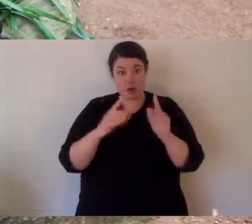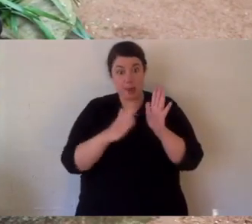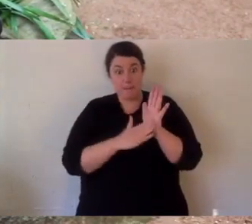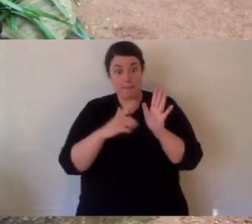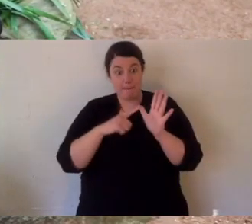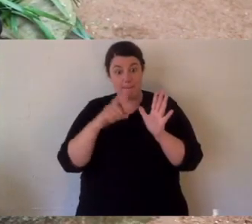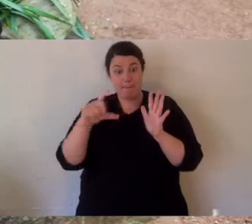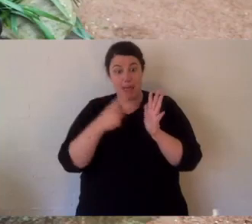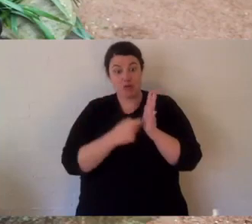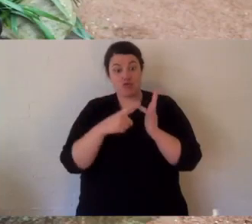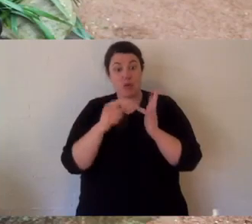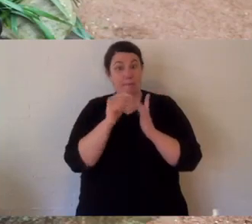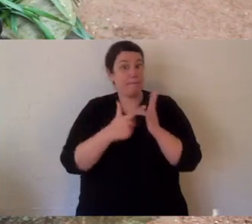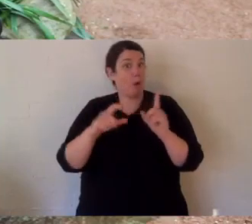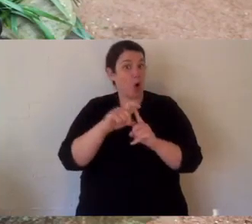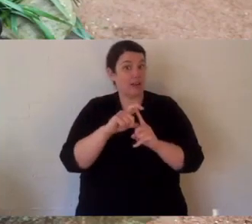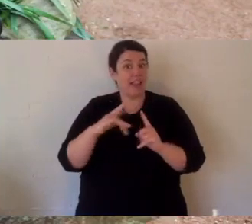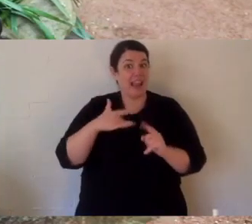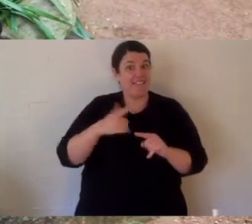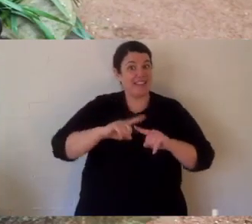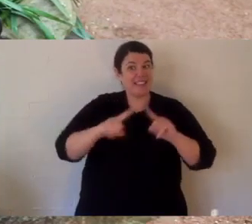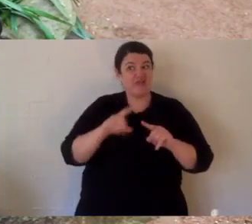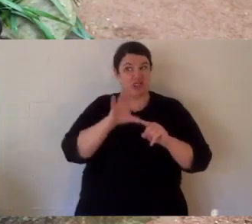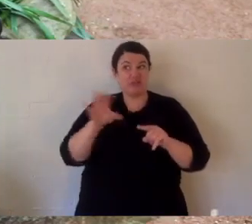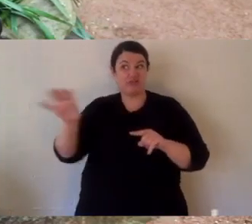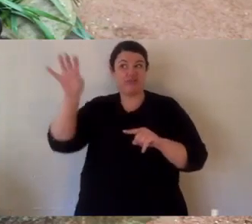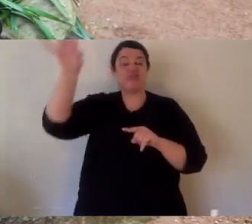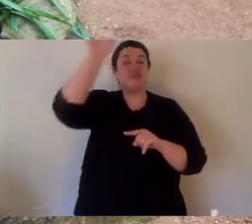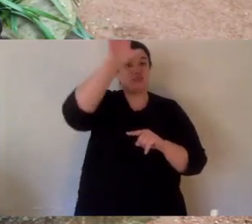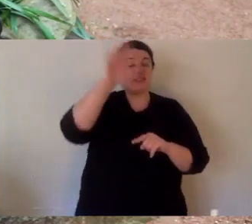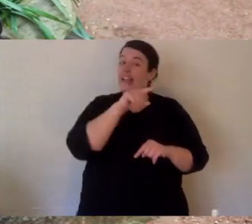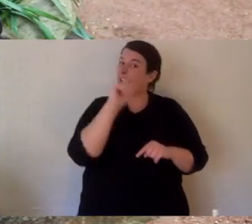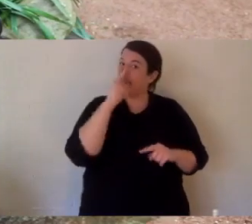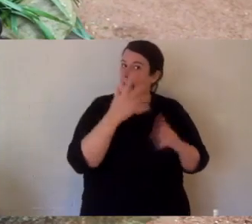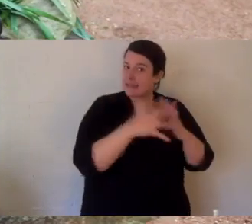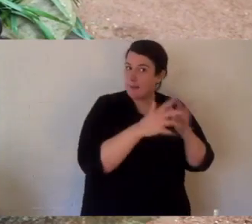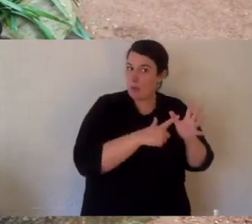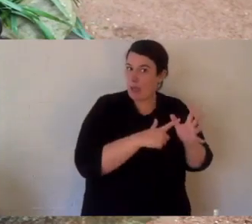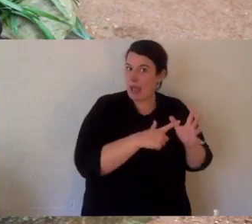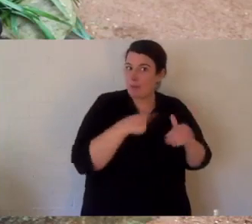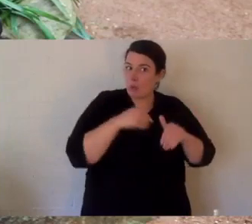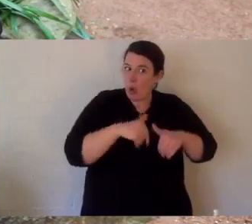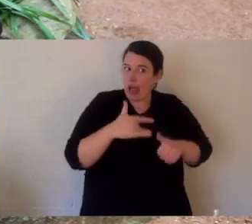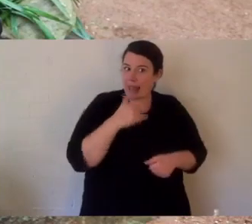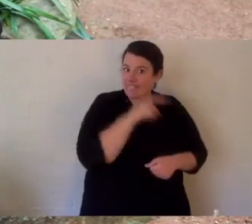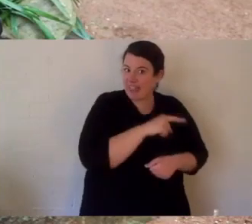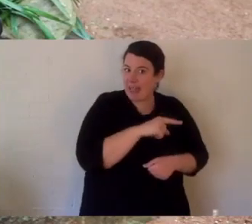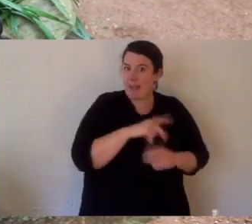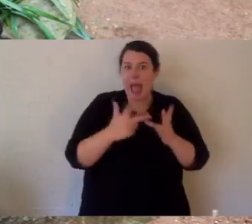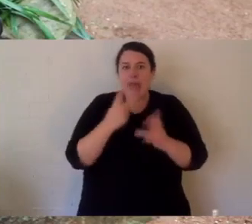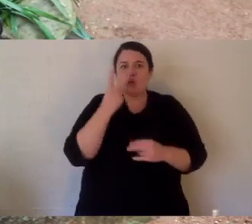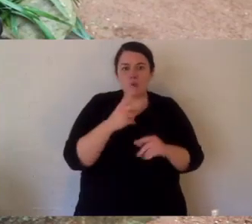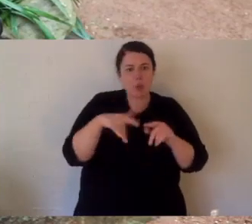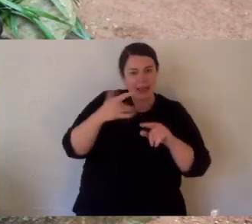Can you tell me two other species of marsupial, macropod, kangaroos or wallabies that live in two different states. The